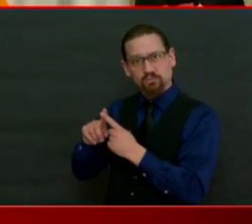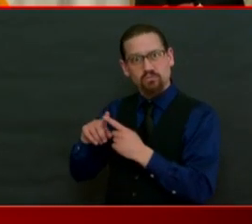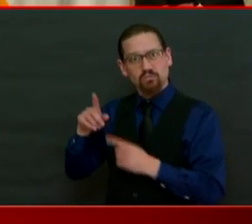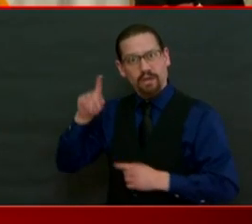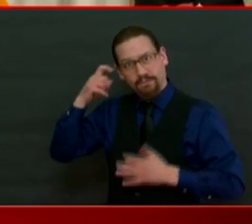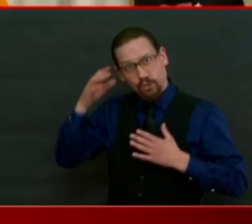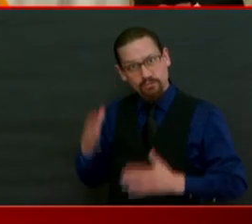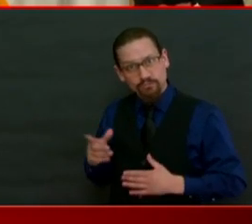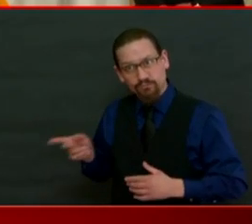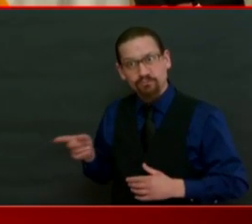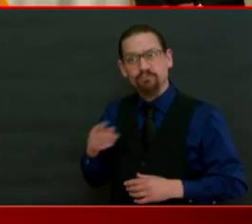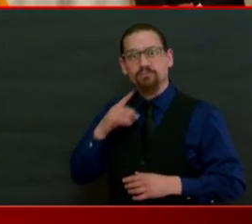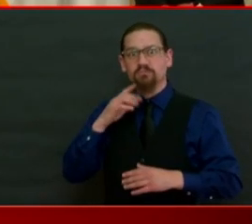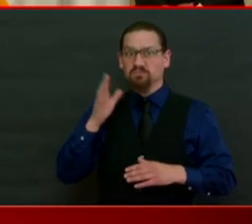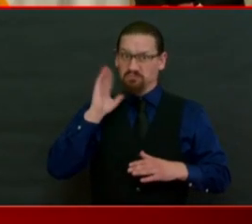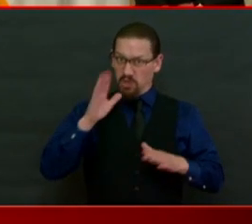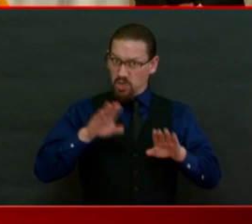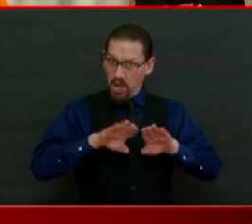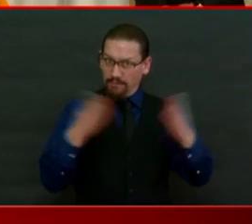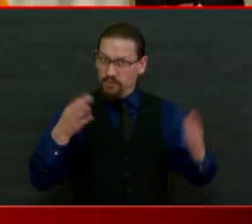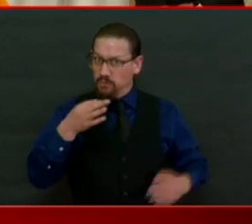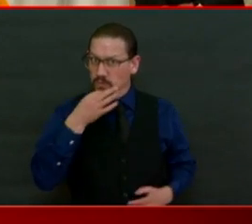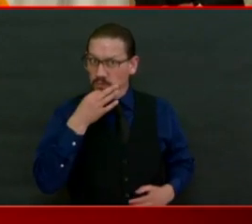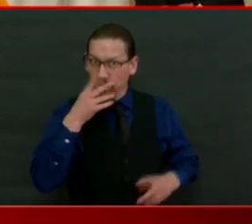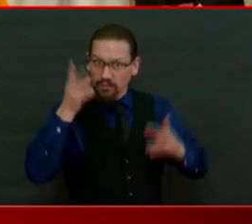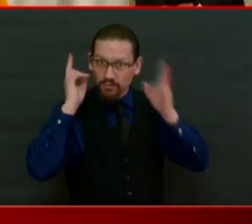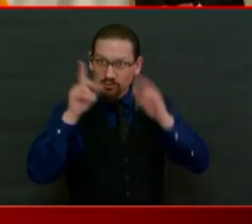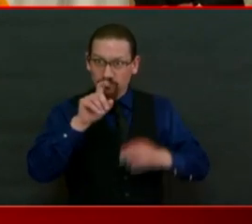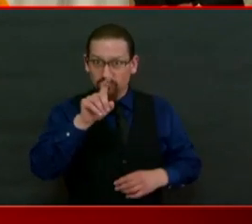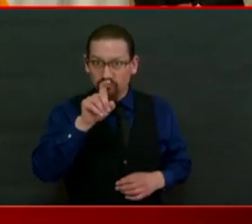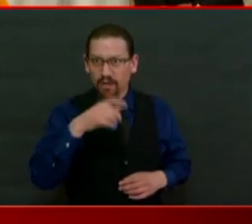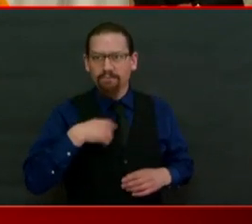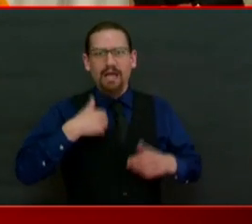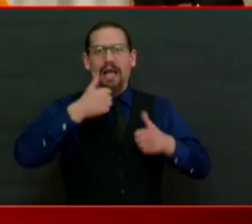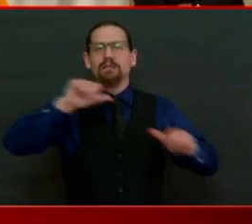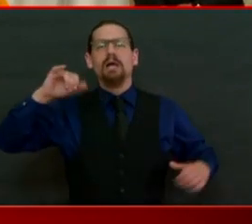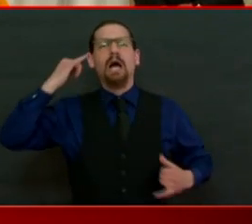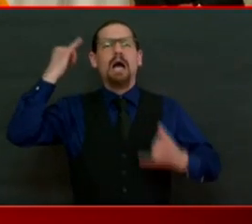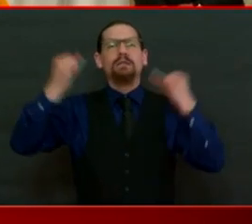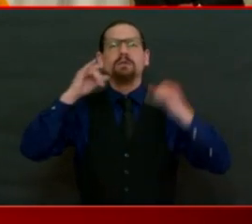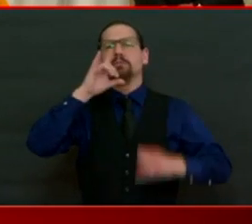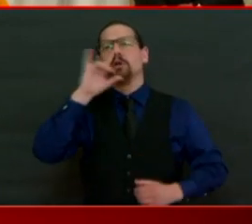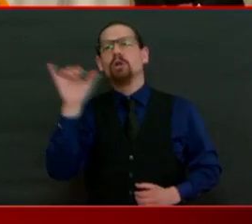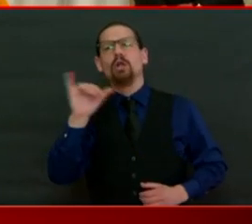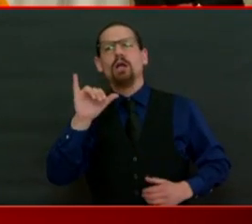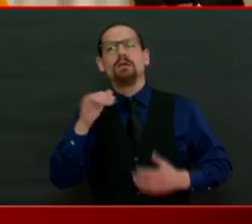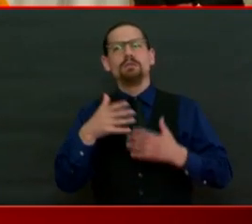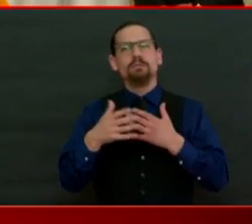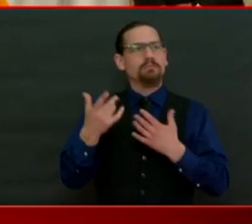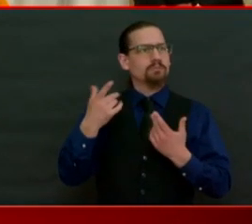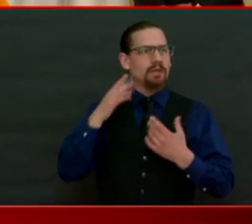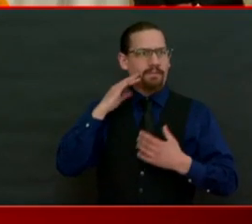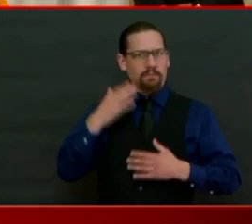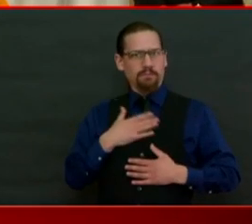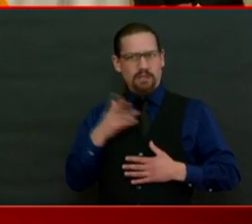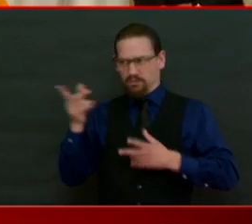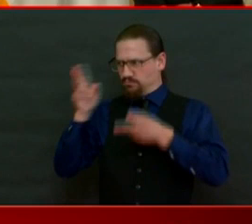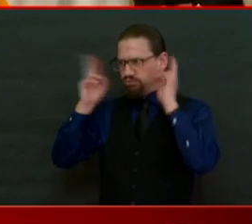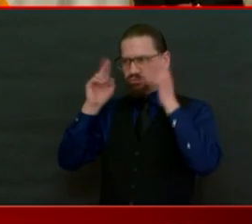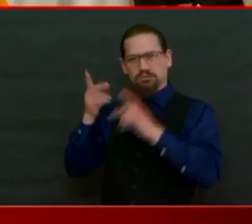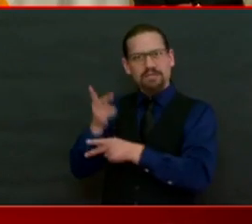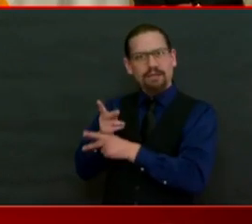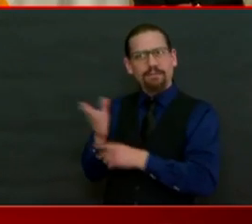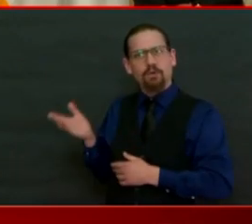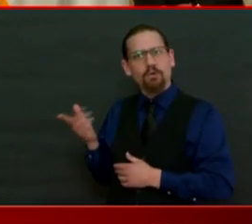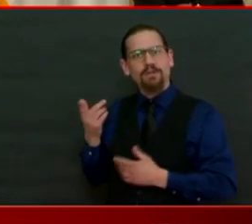ideas that might allow salons to reopen sooner? And how are you handling your hair? Sorry. It's long. It's